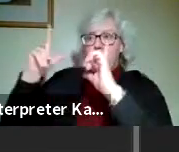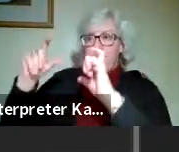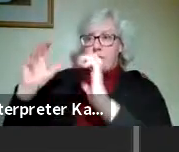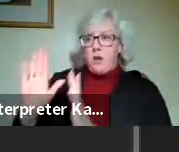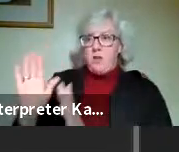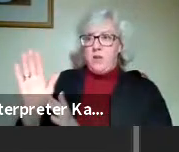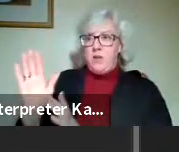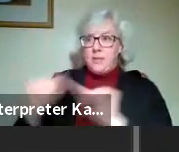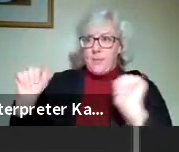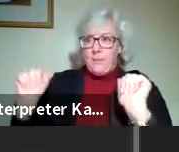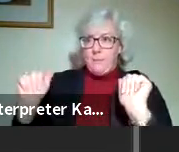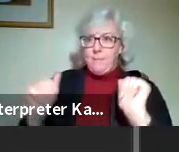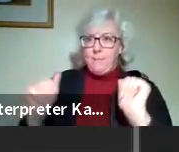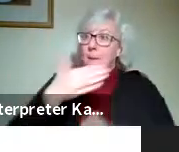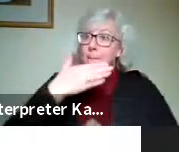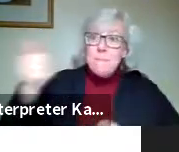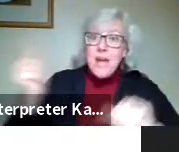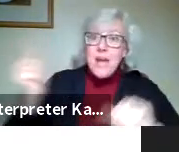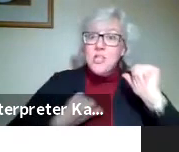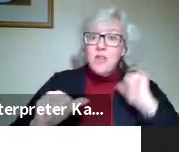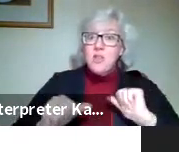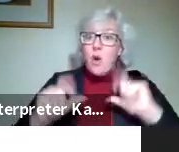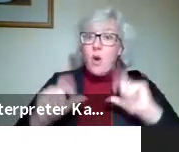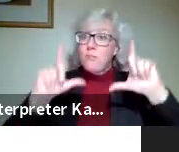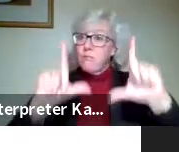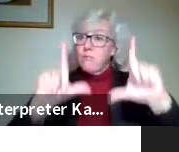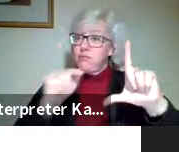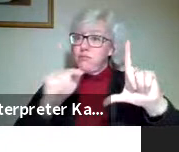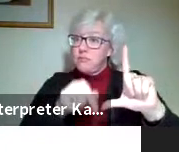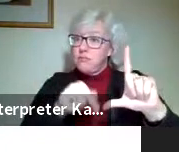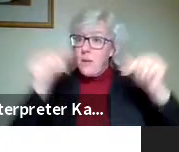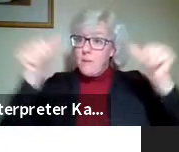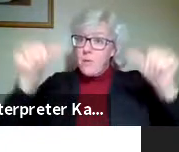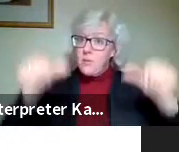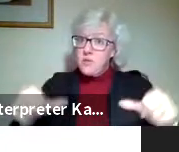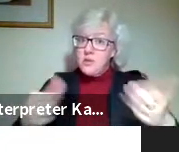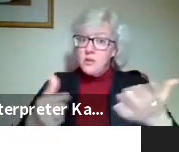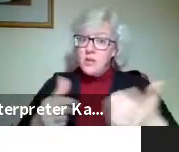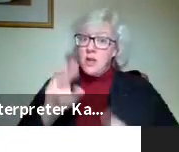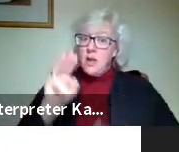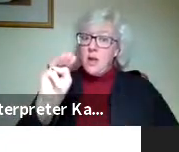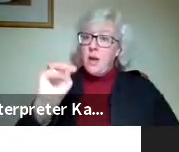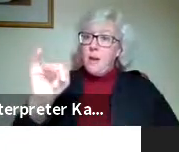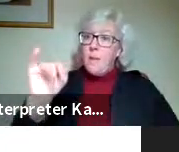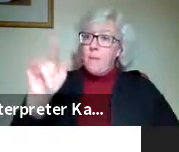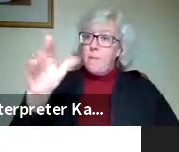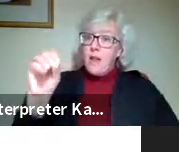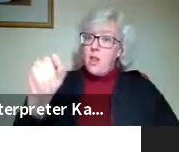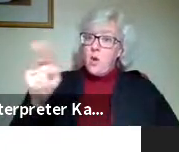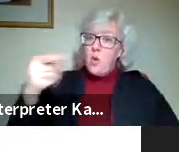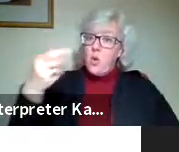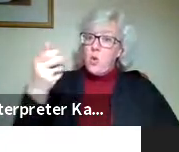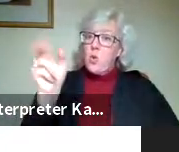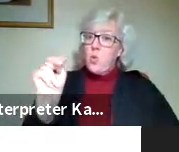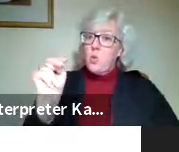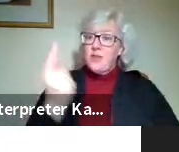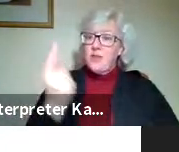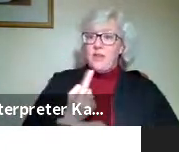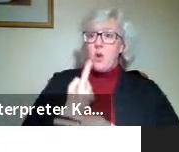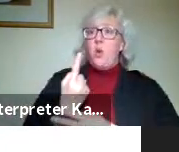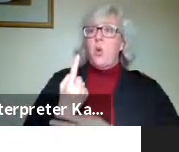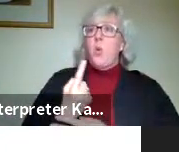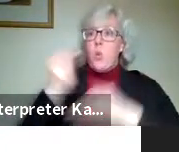So this year, best of show and poster design goes to Milo Kuhn for the alone poster,